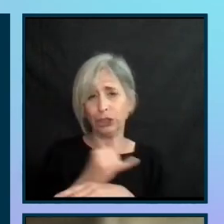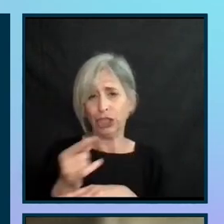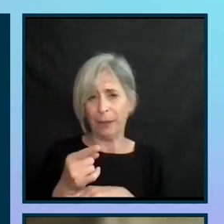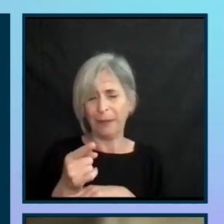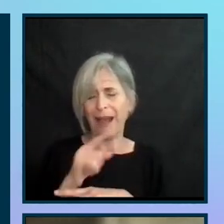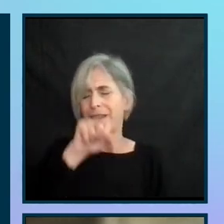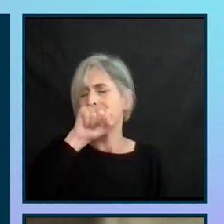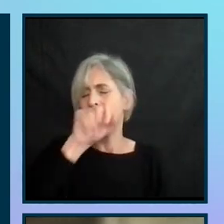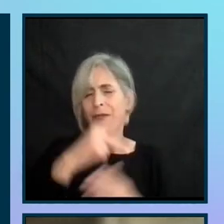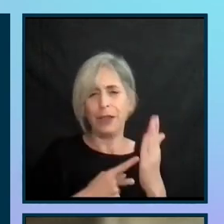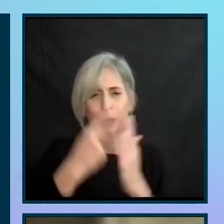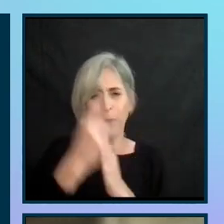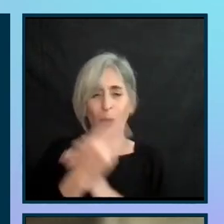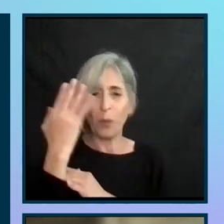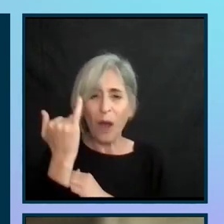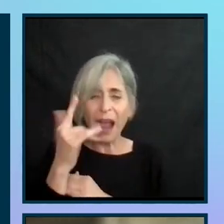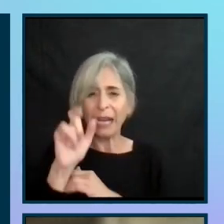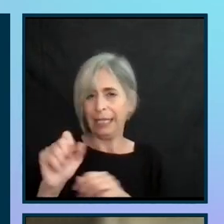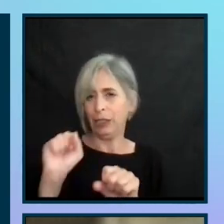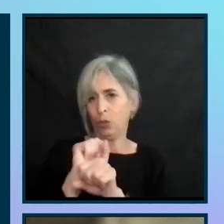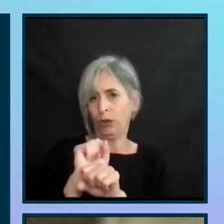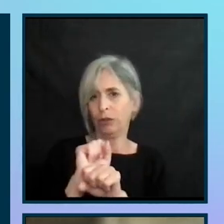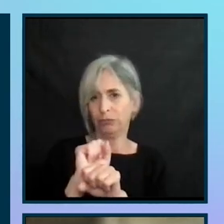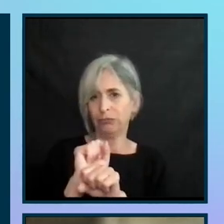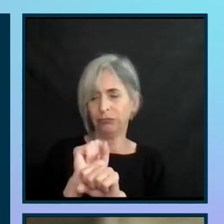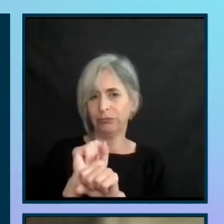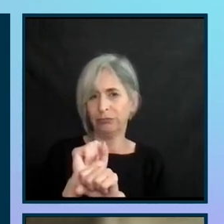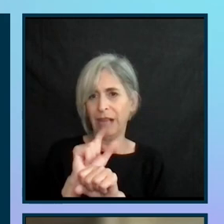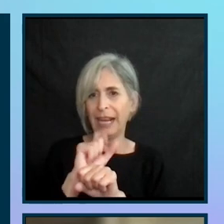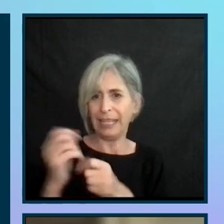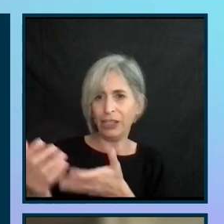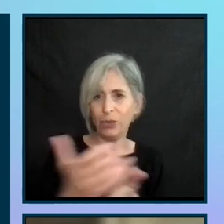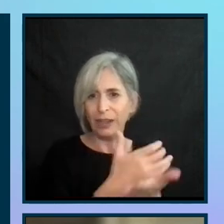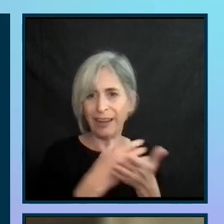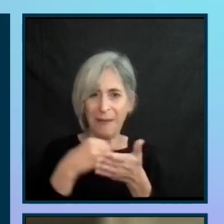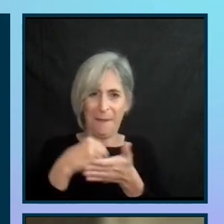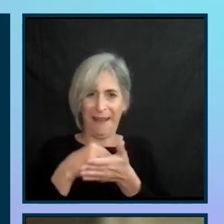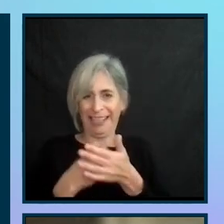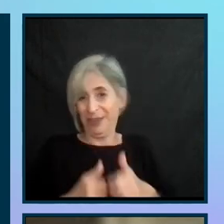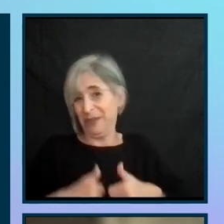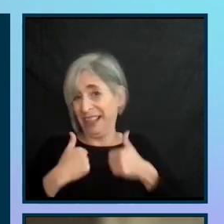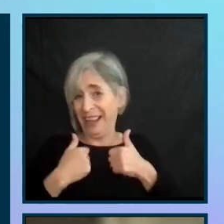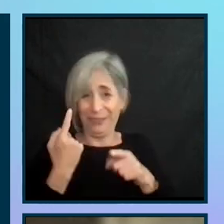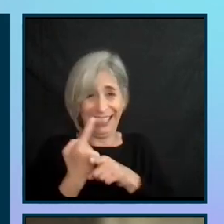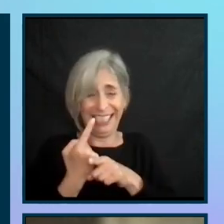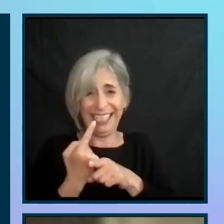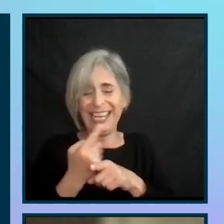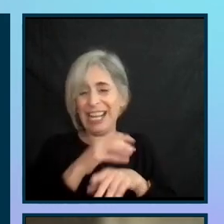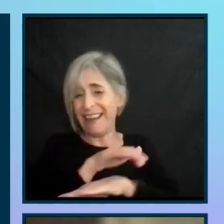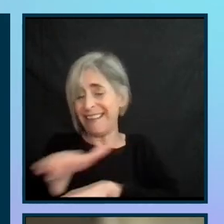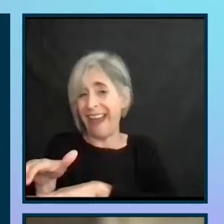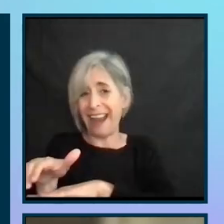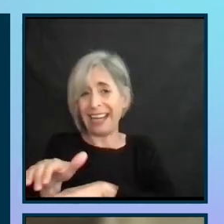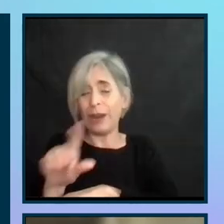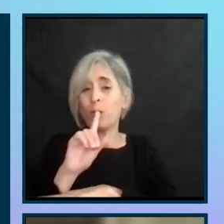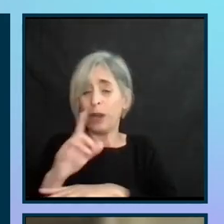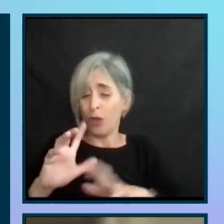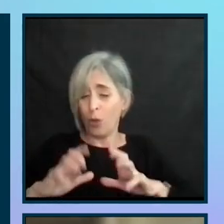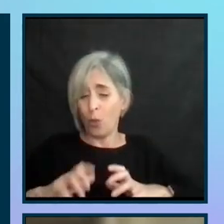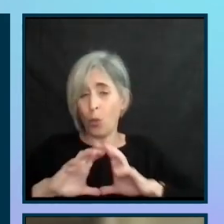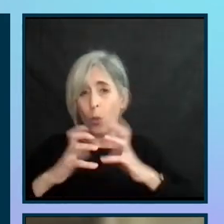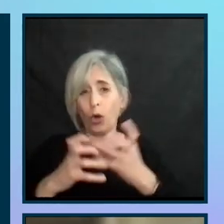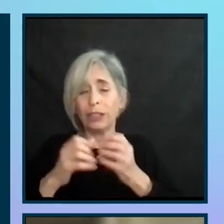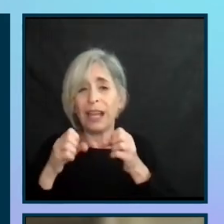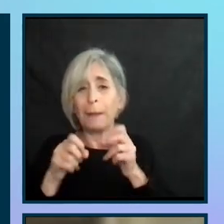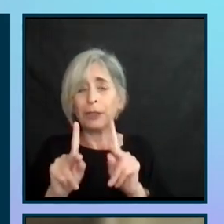program because I needed to work. So I needed to make money to live. And then it was also it at night and it gave you real world opportunity